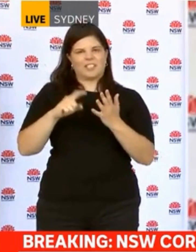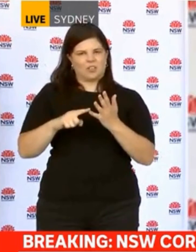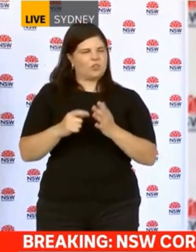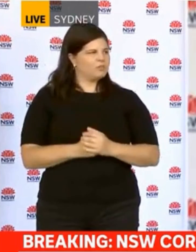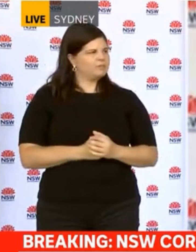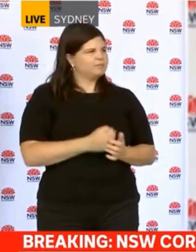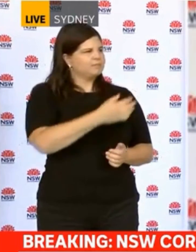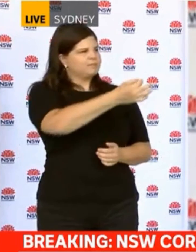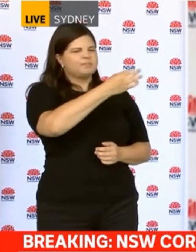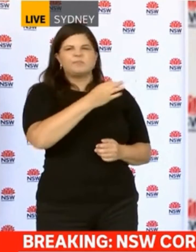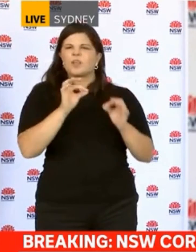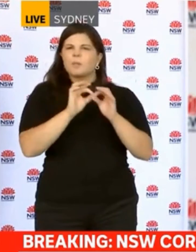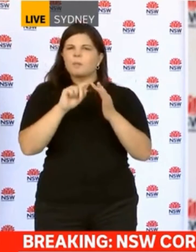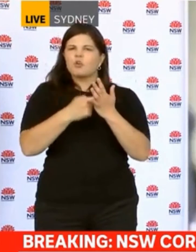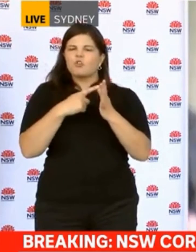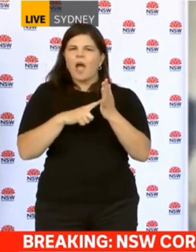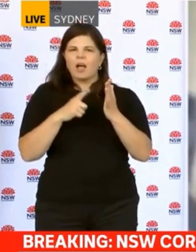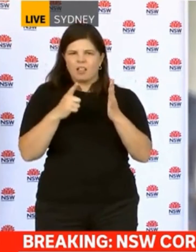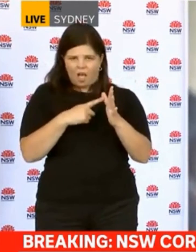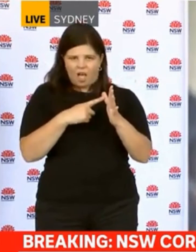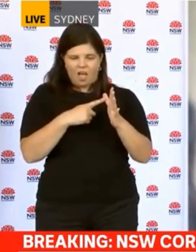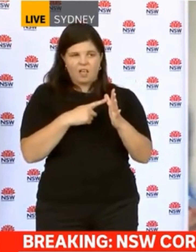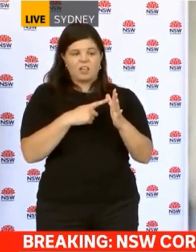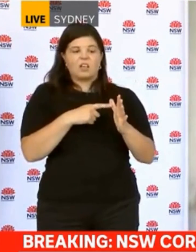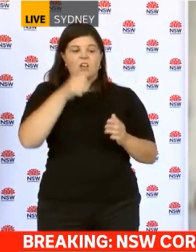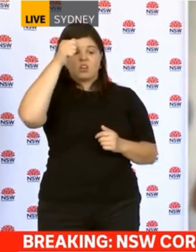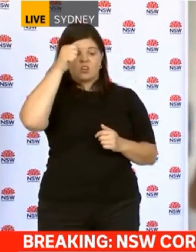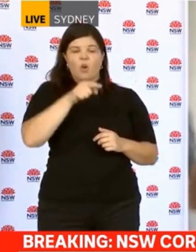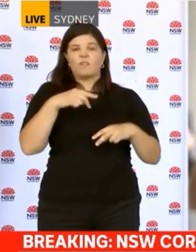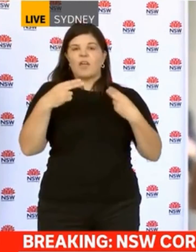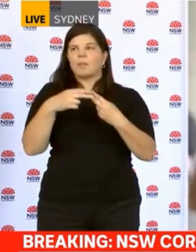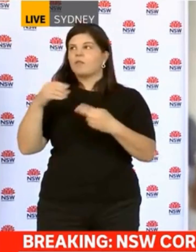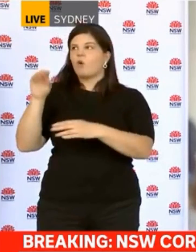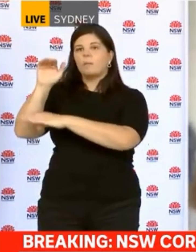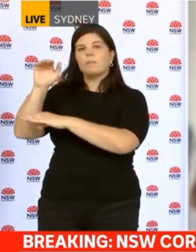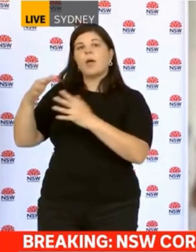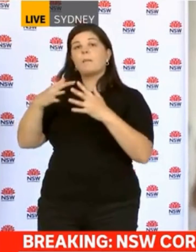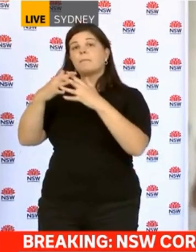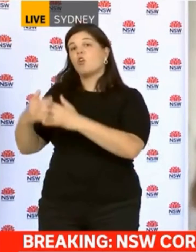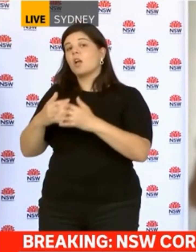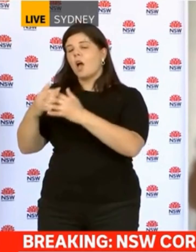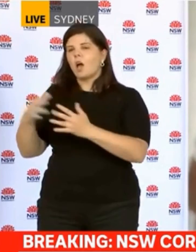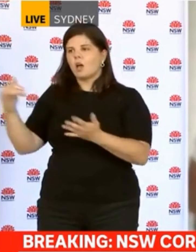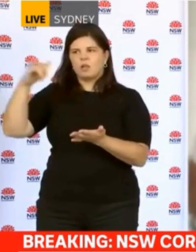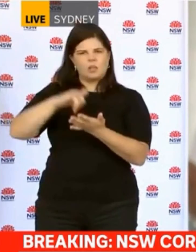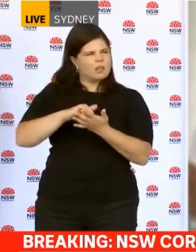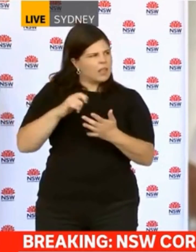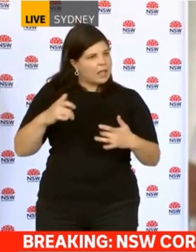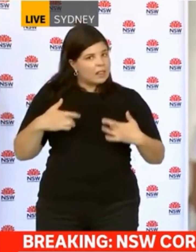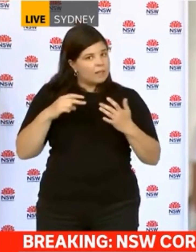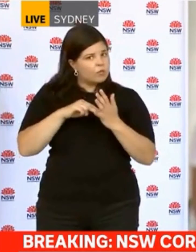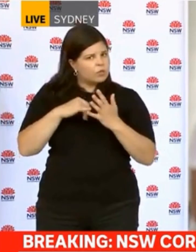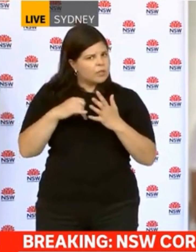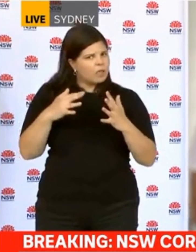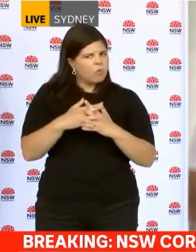Raleigh cluster was initially linked with a returning family of infectious travellers from the US. Were they residents of New South